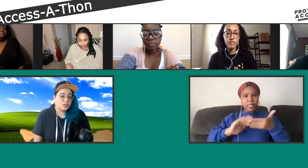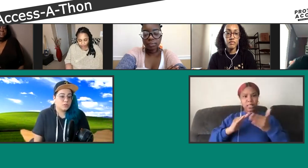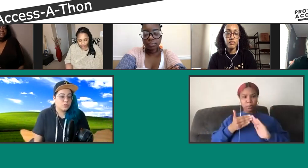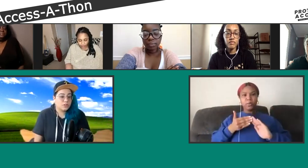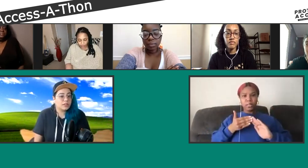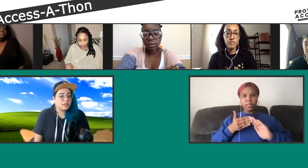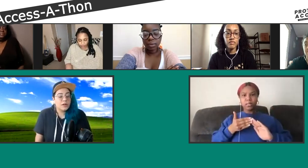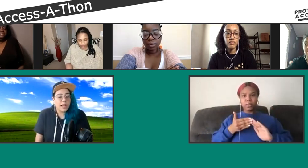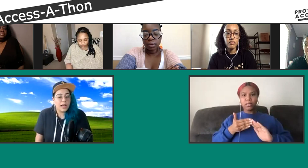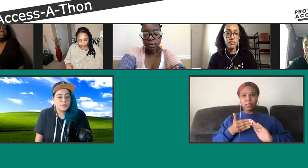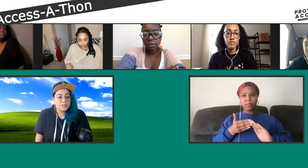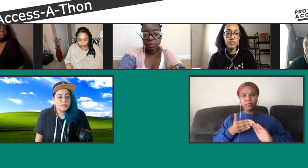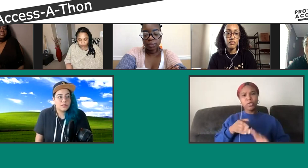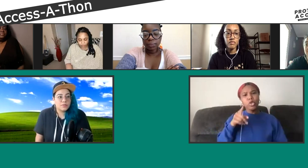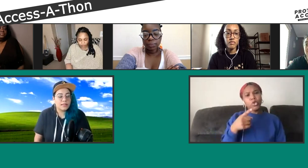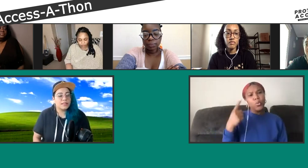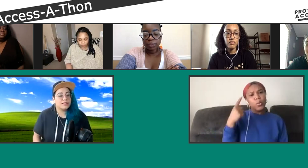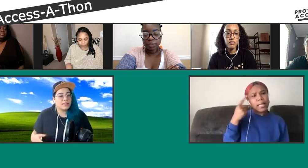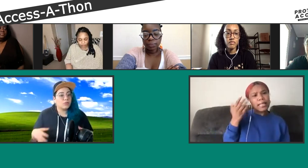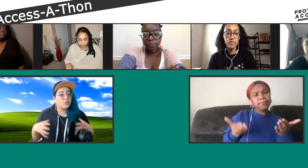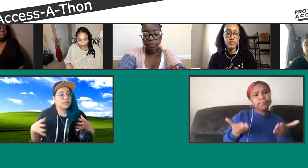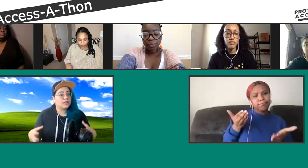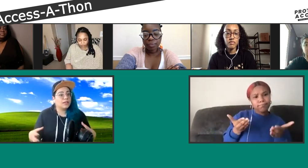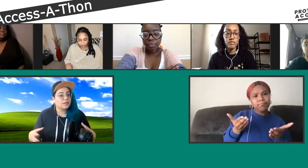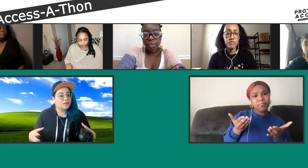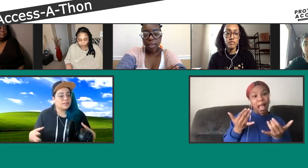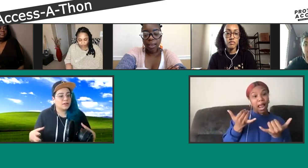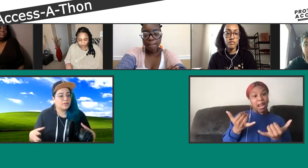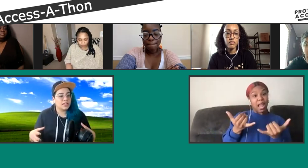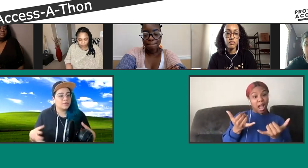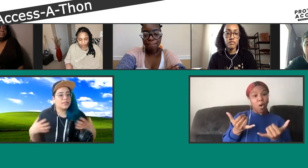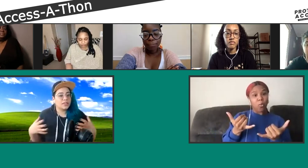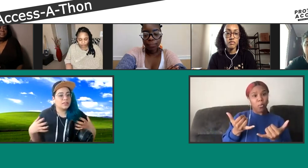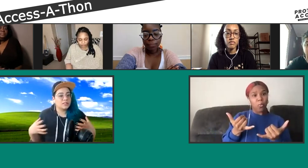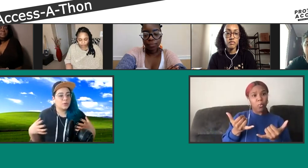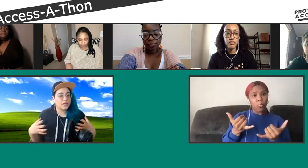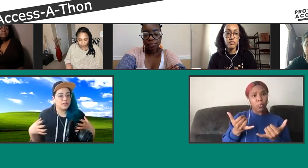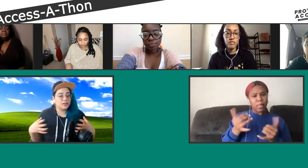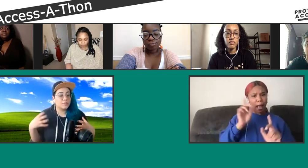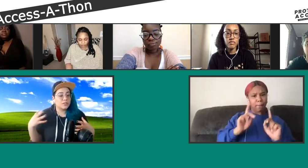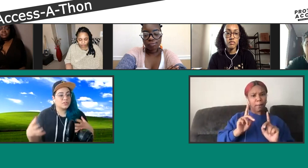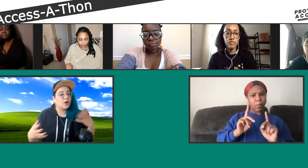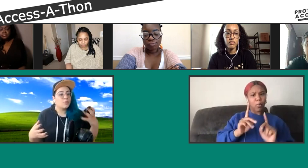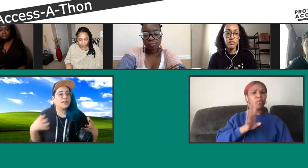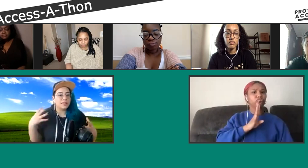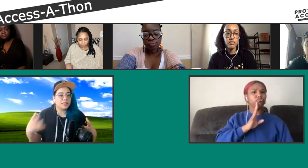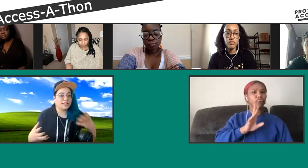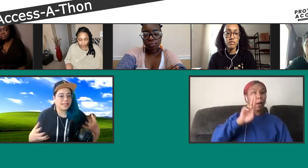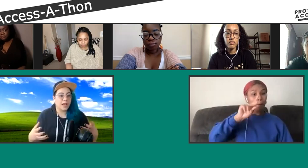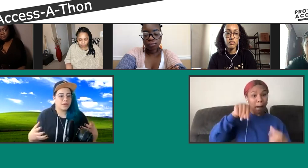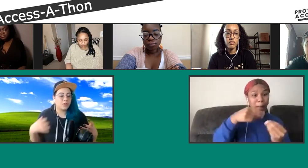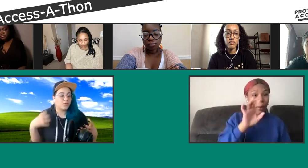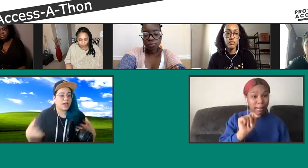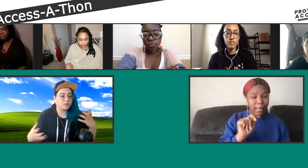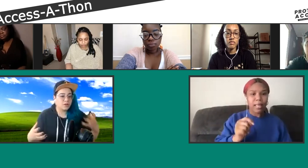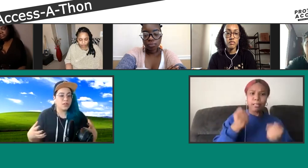Do you think that perhaps the fact that it's now really kind of been set on the table? I think at this point there have been so many things